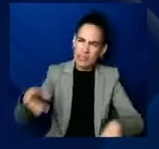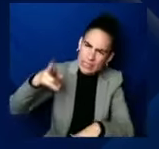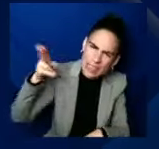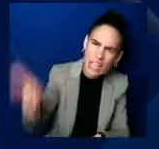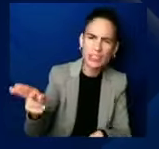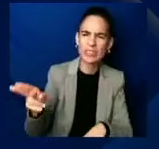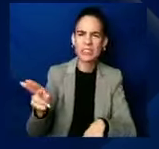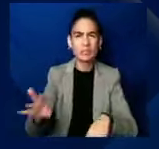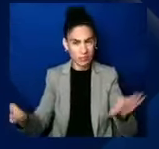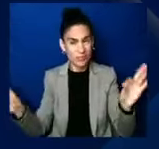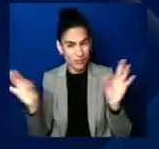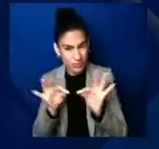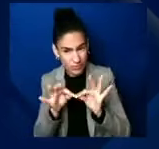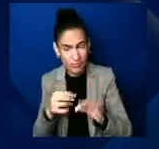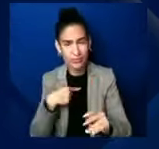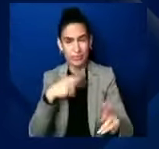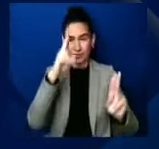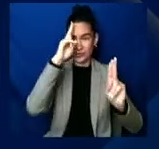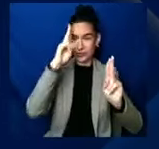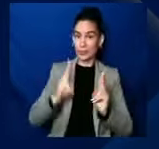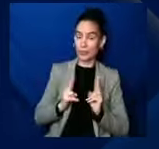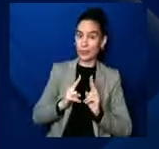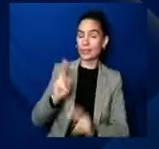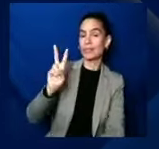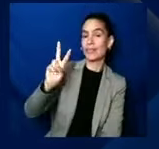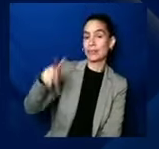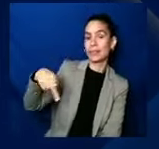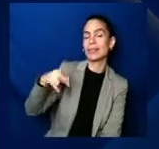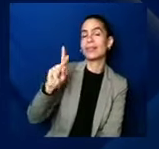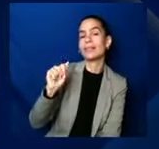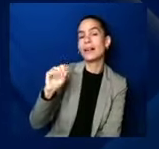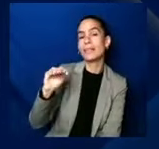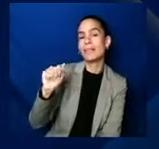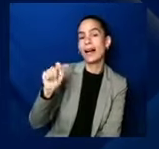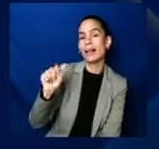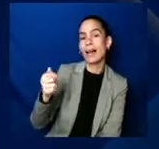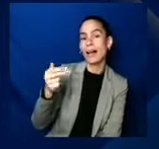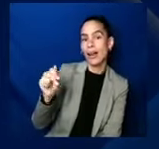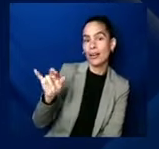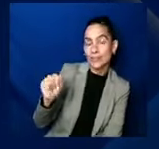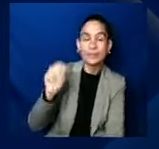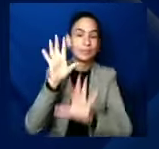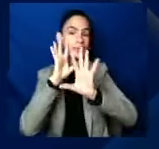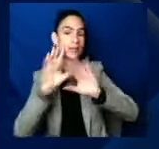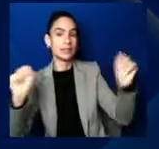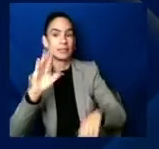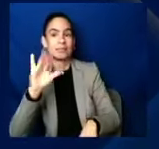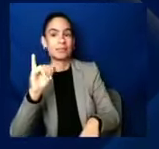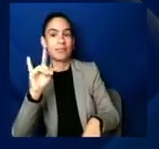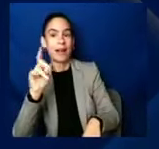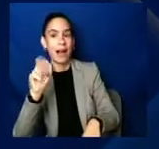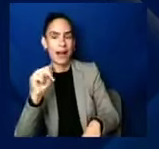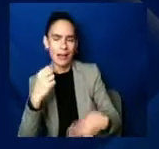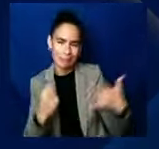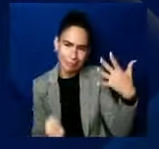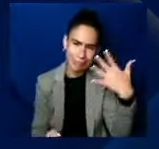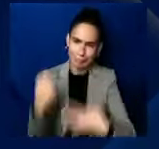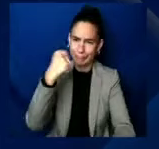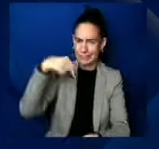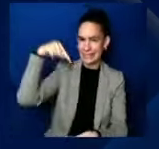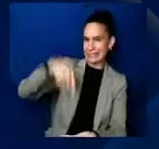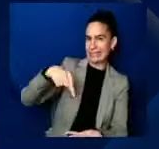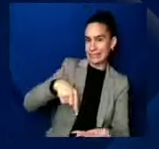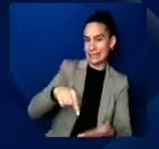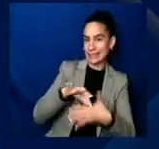President Kamala Harris and Joe Biden have centered this issue of awareness and action around maternal health,